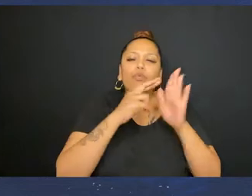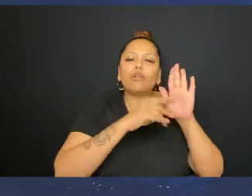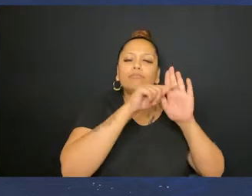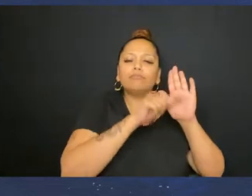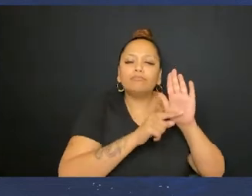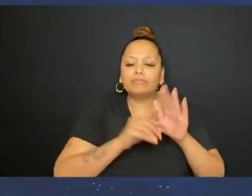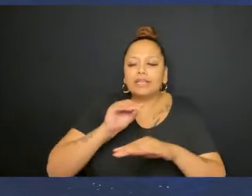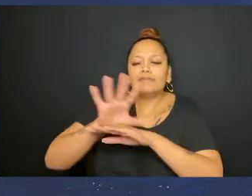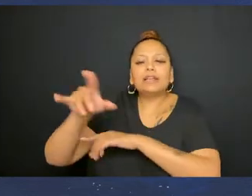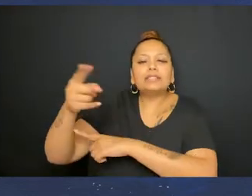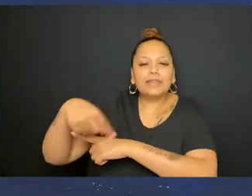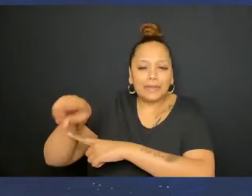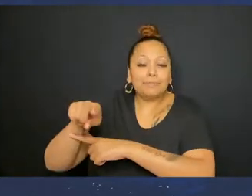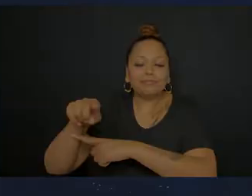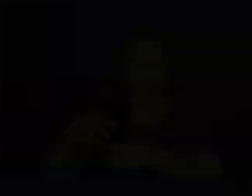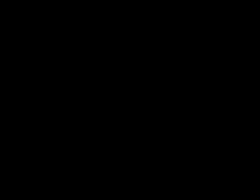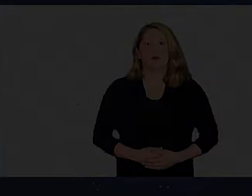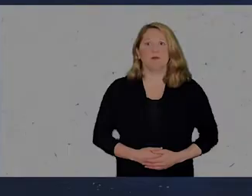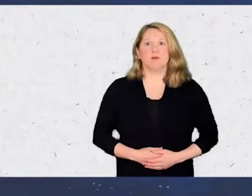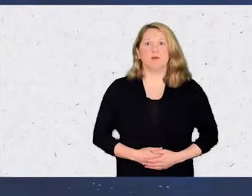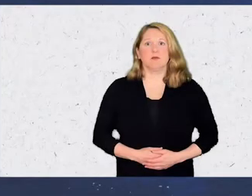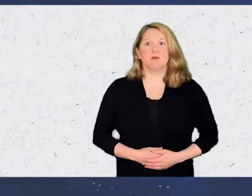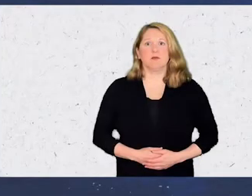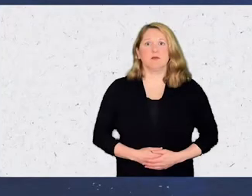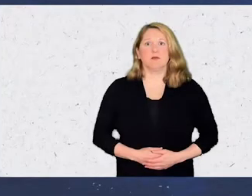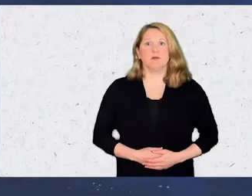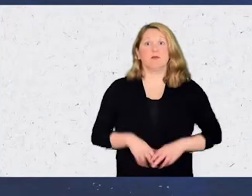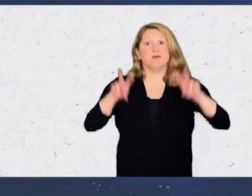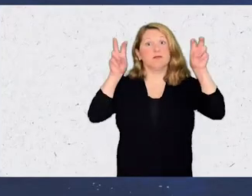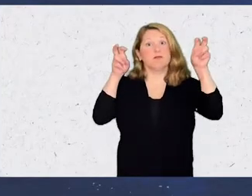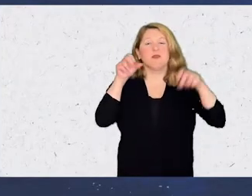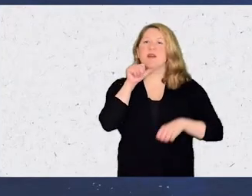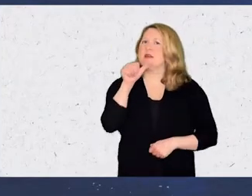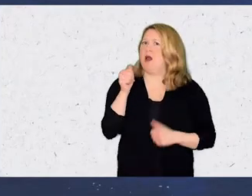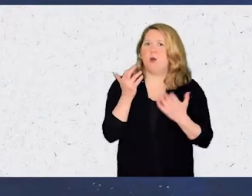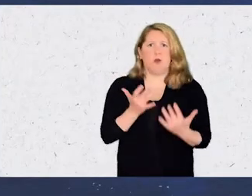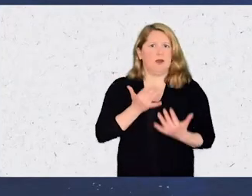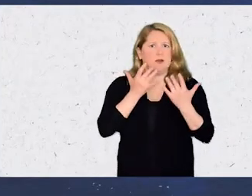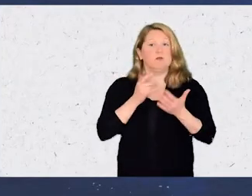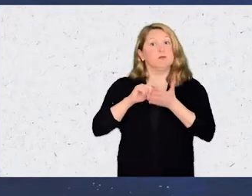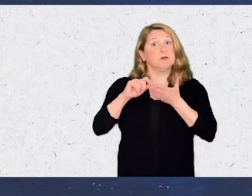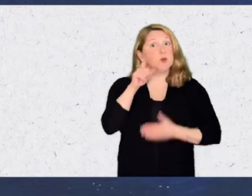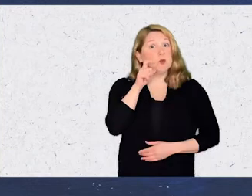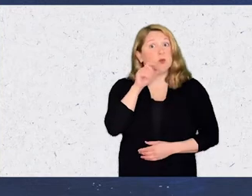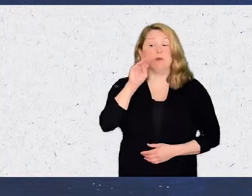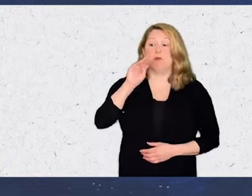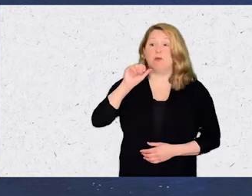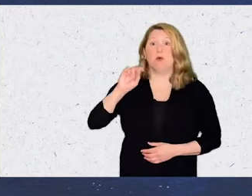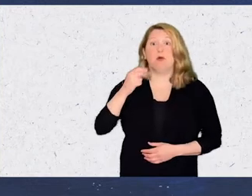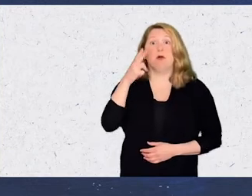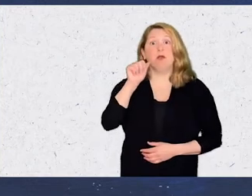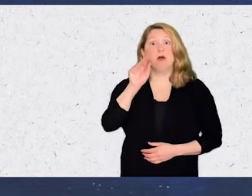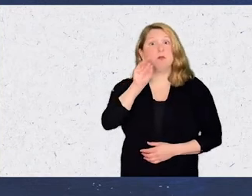restrictions has affected them. Not Waiting by Martha Bonney